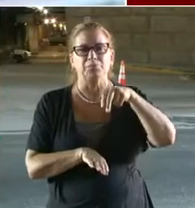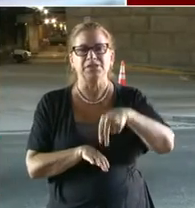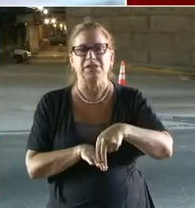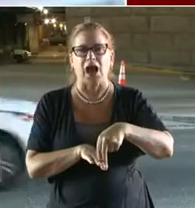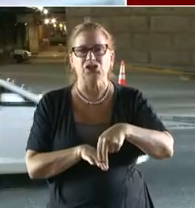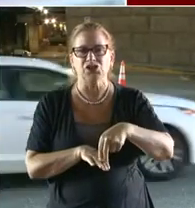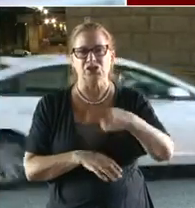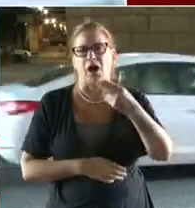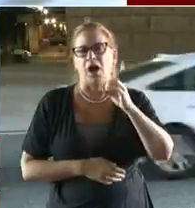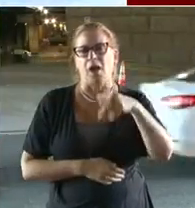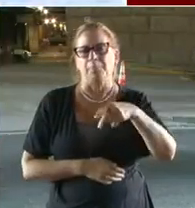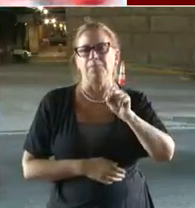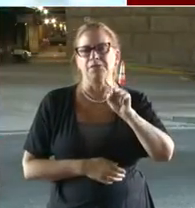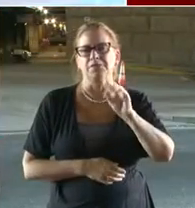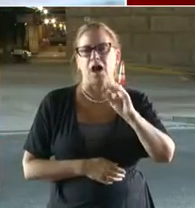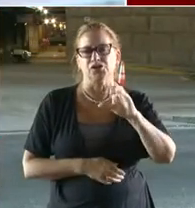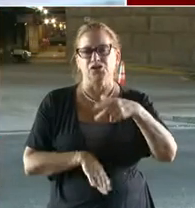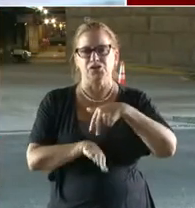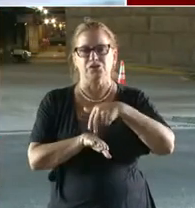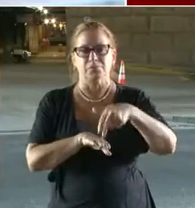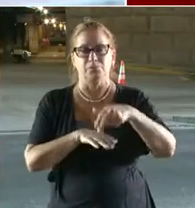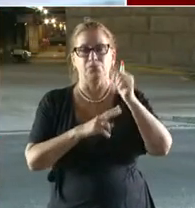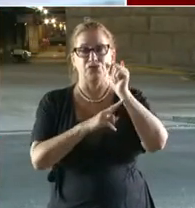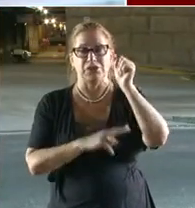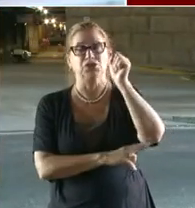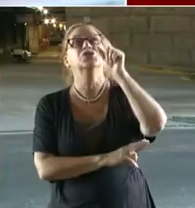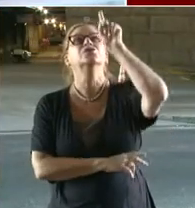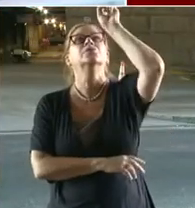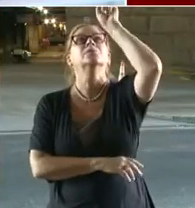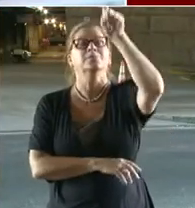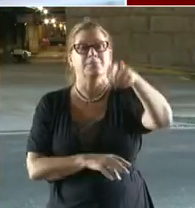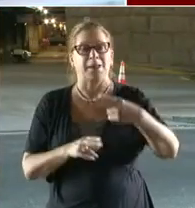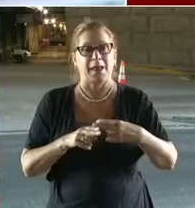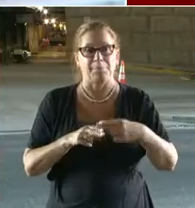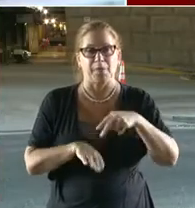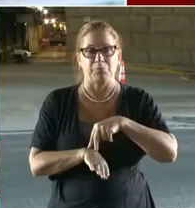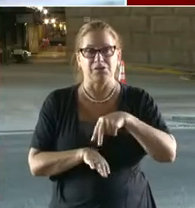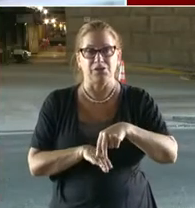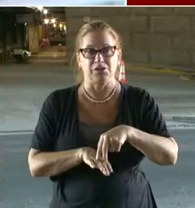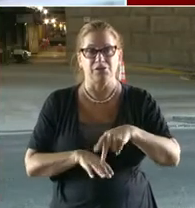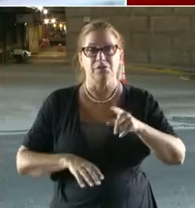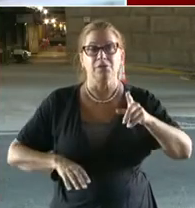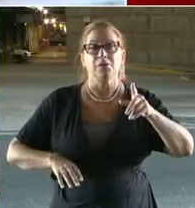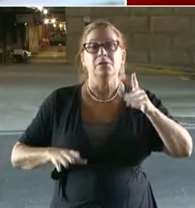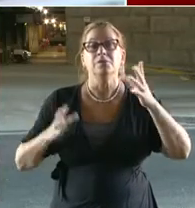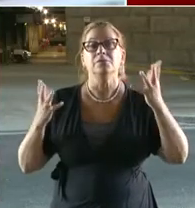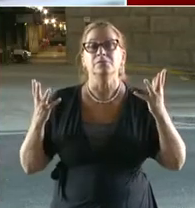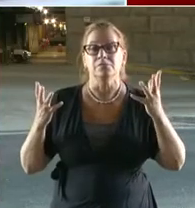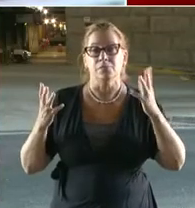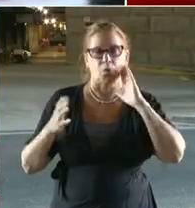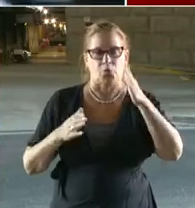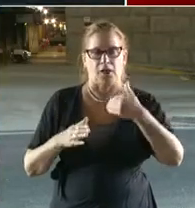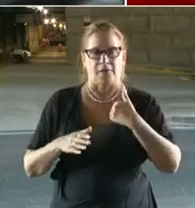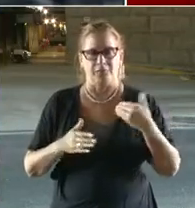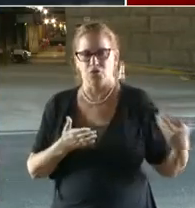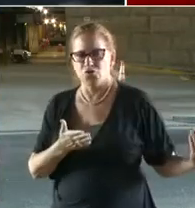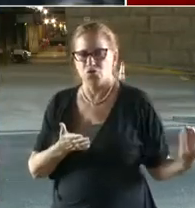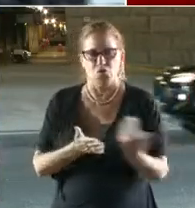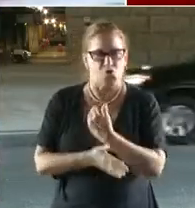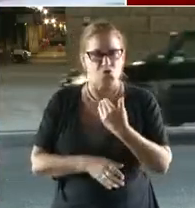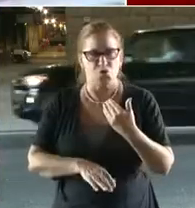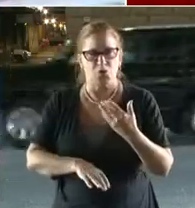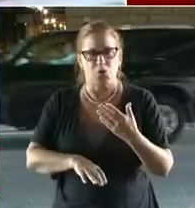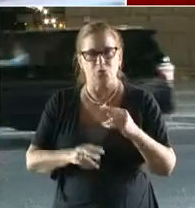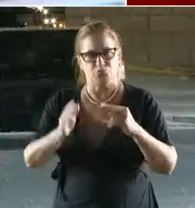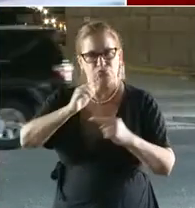transportation safety, we are designing a brand new bridge that will not only advance our work to bring our infrastructure to a state of good repair,